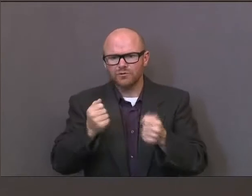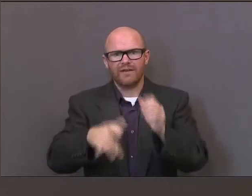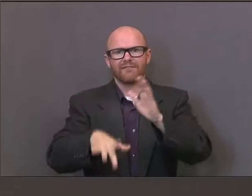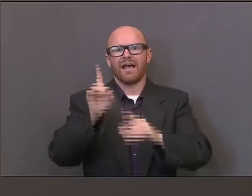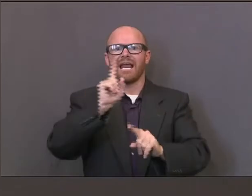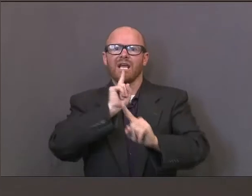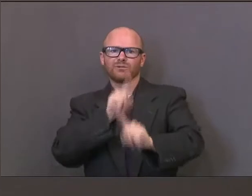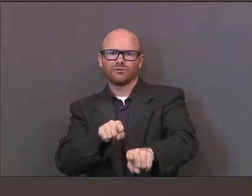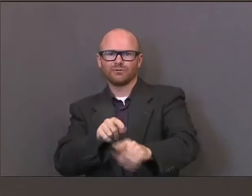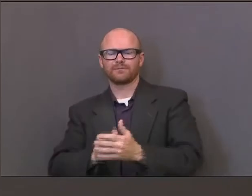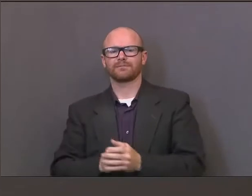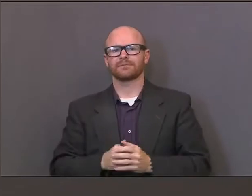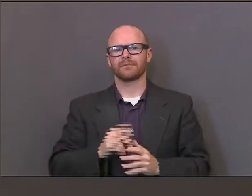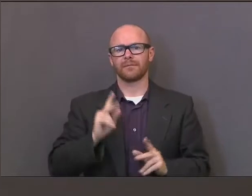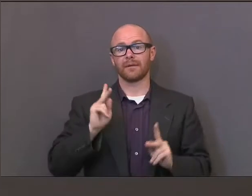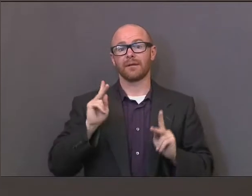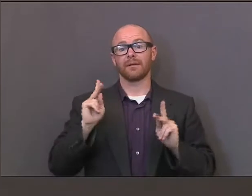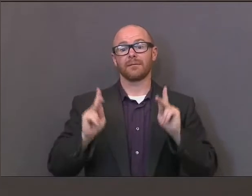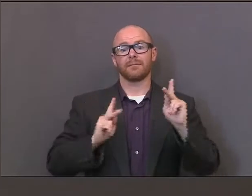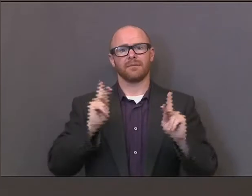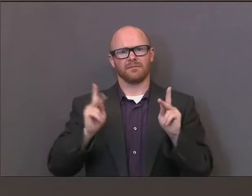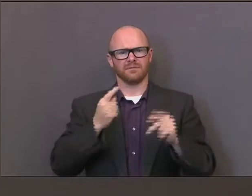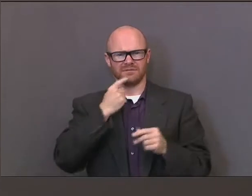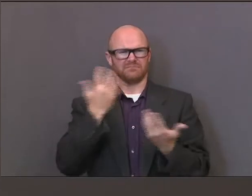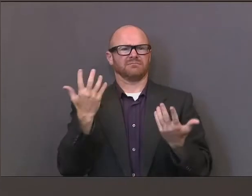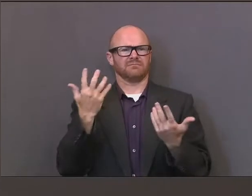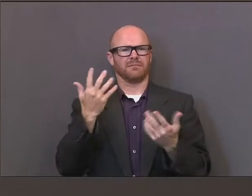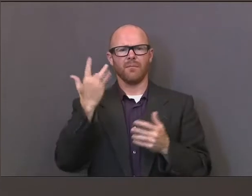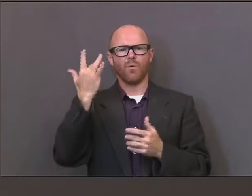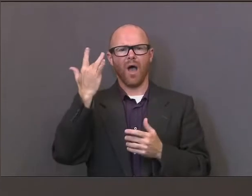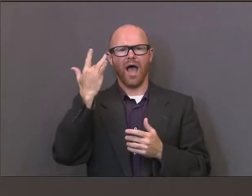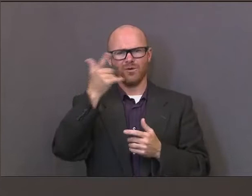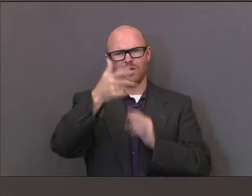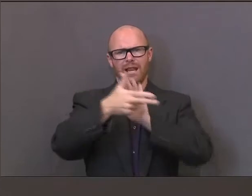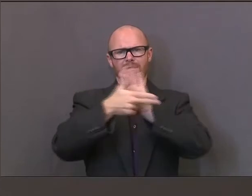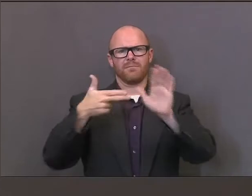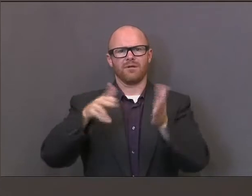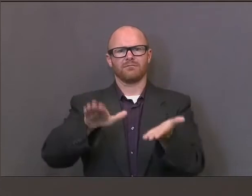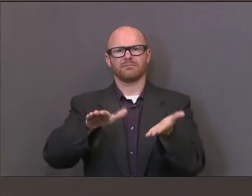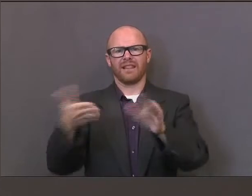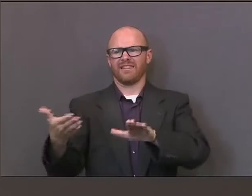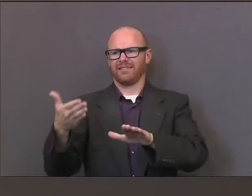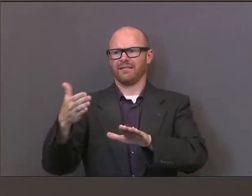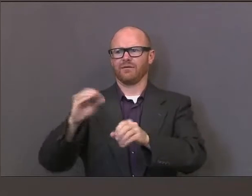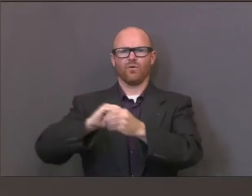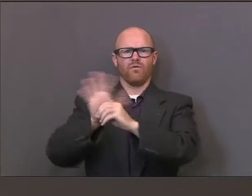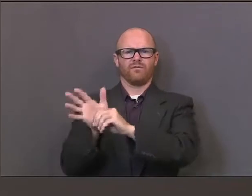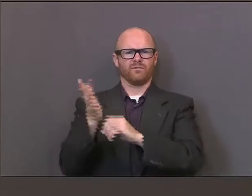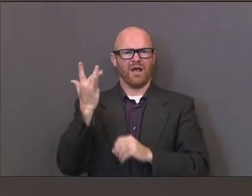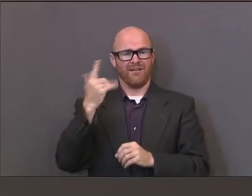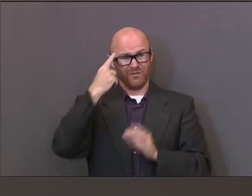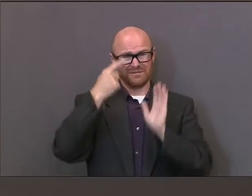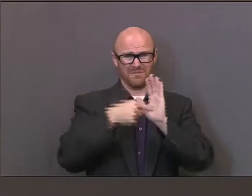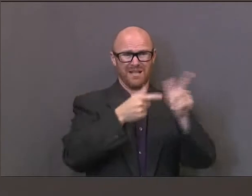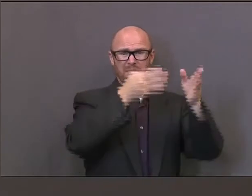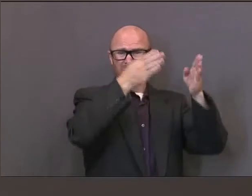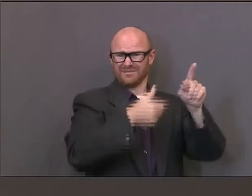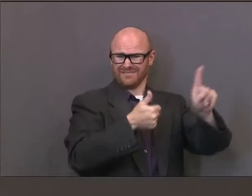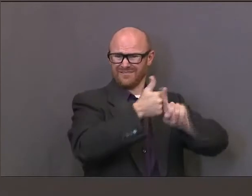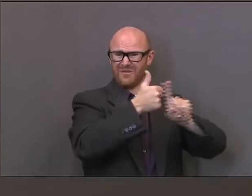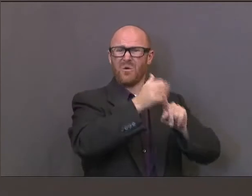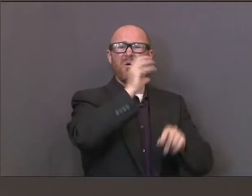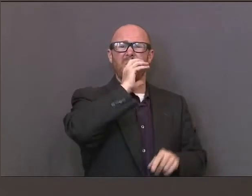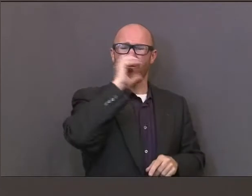There's been much discussion about what constitutes a death from COVID-19, and with so many individuals having advanced age as well as a lot of comorbid